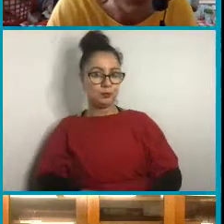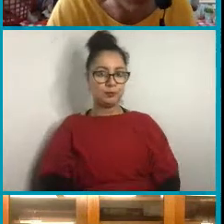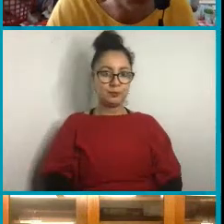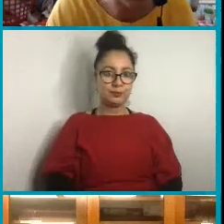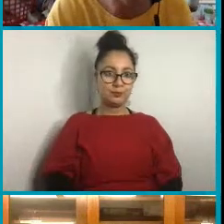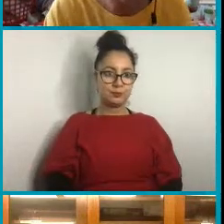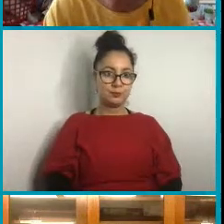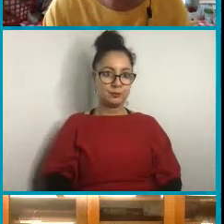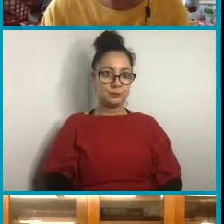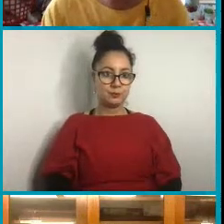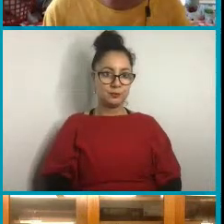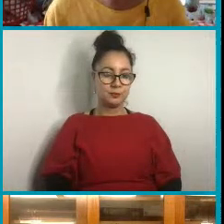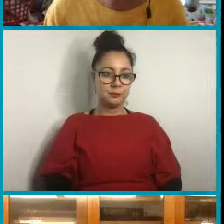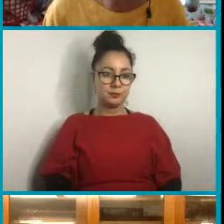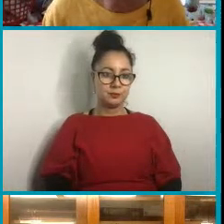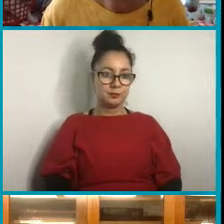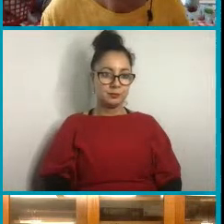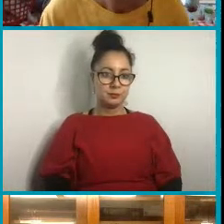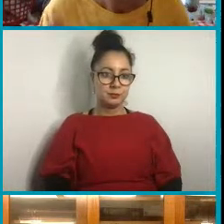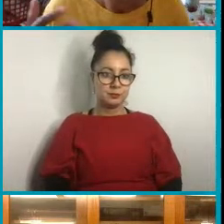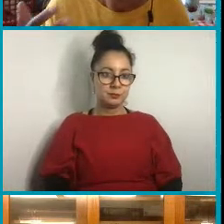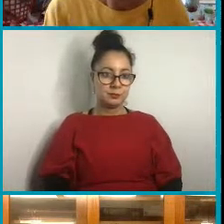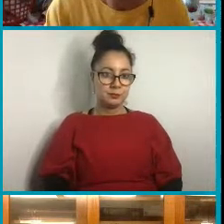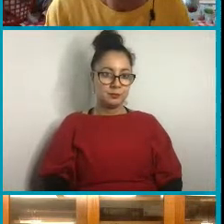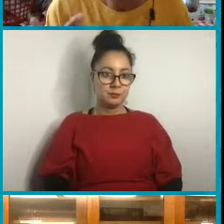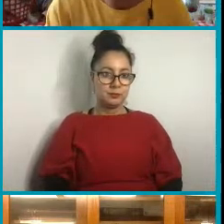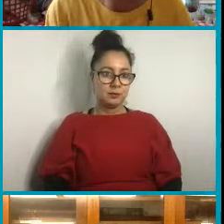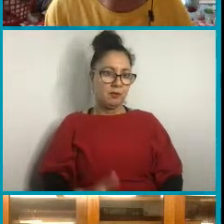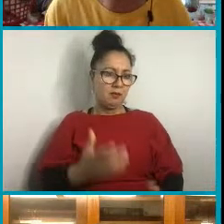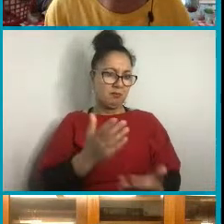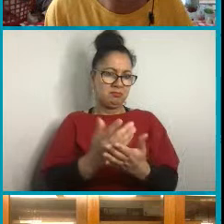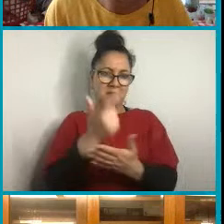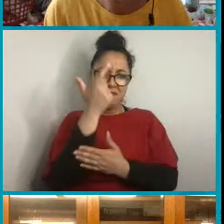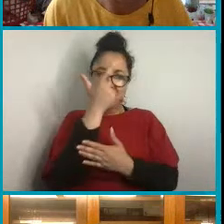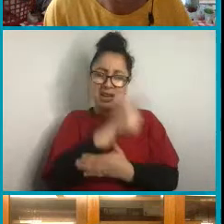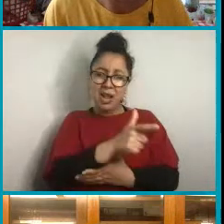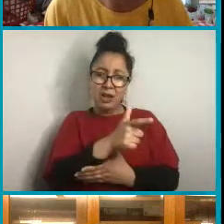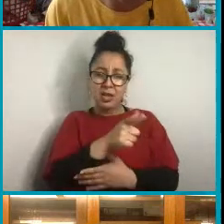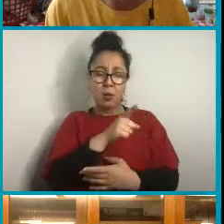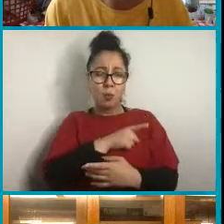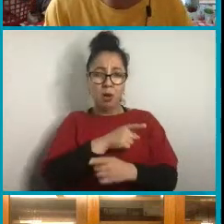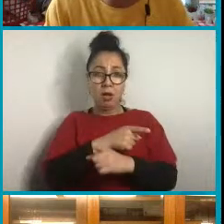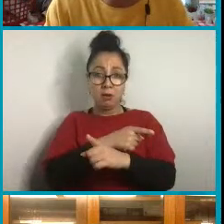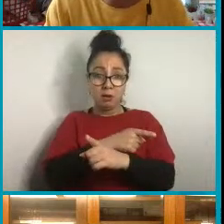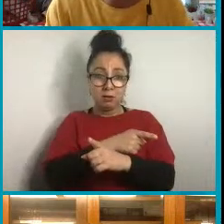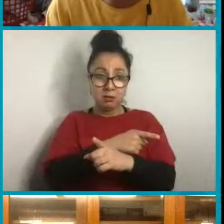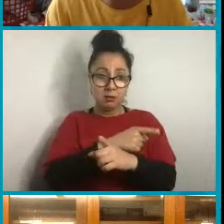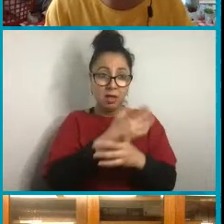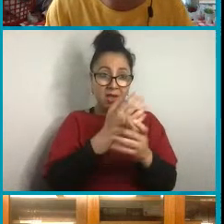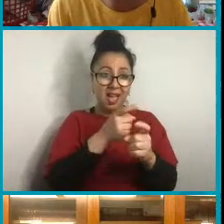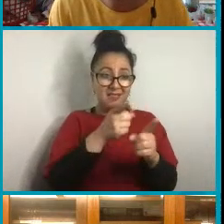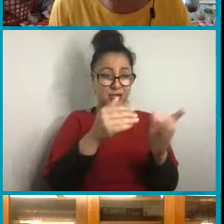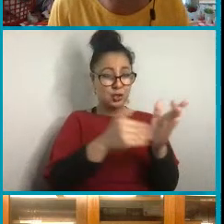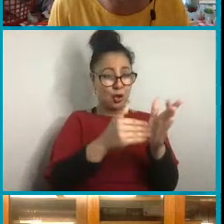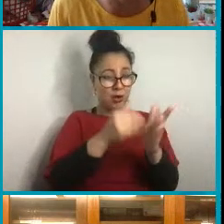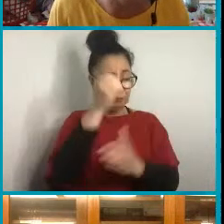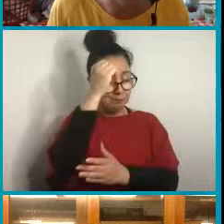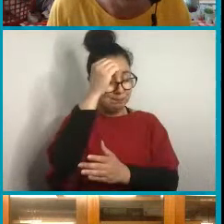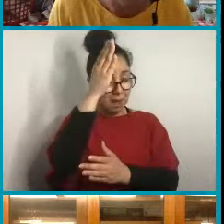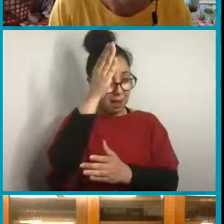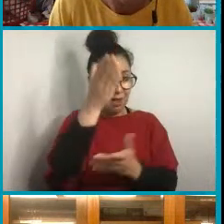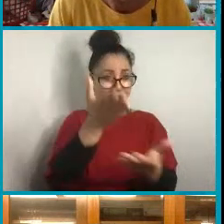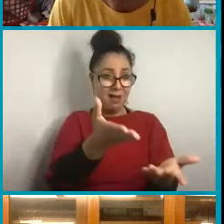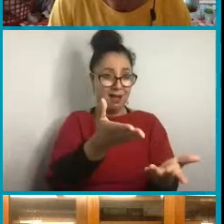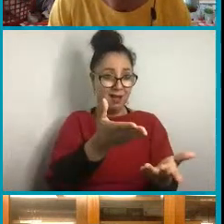And we're so lucky to have, you know, your expertise, Sorian, to talk to us about this and to look at